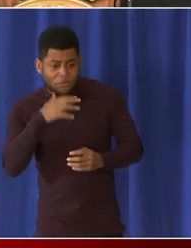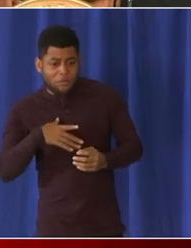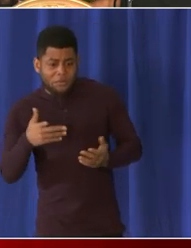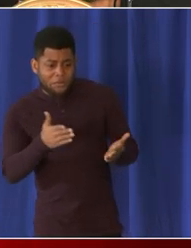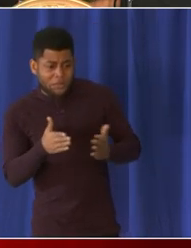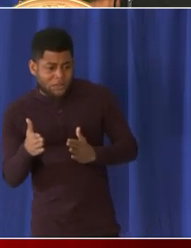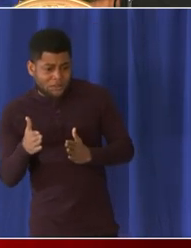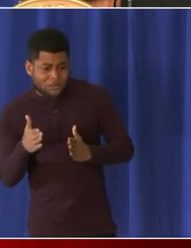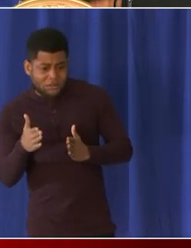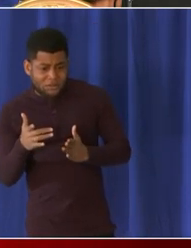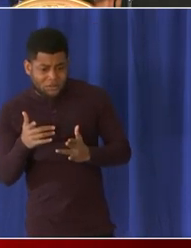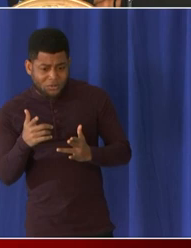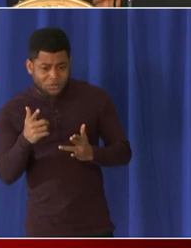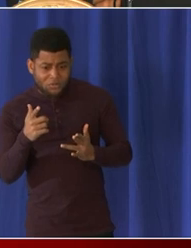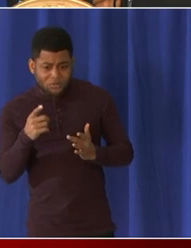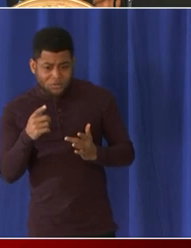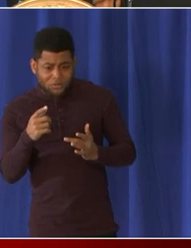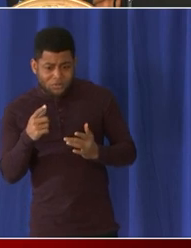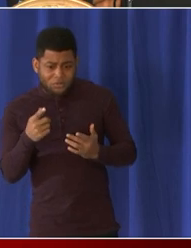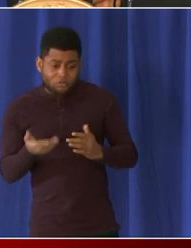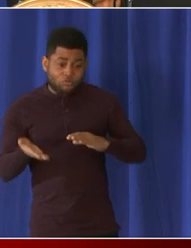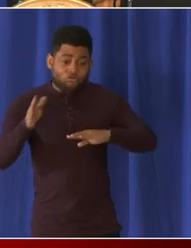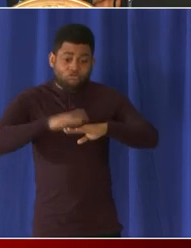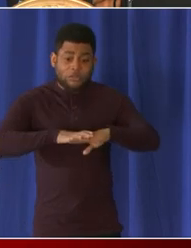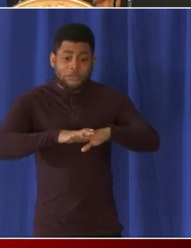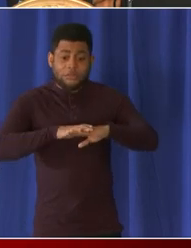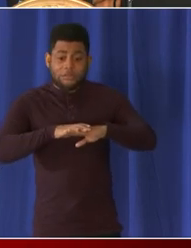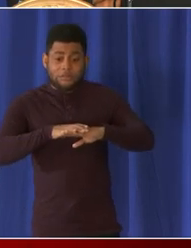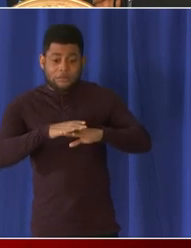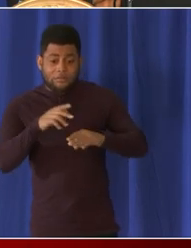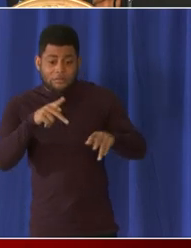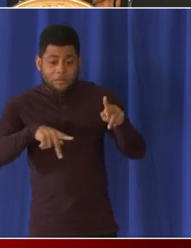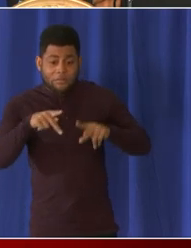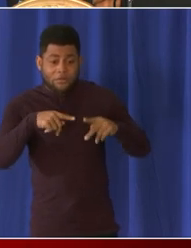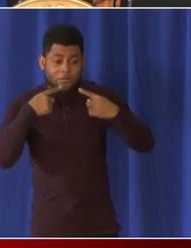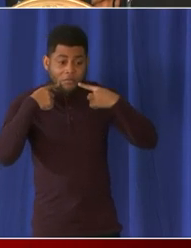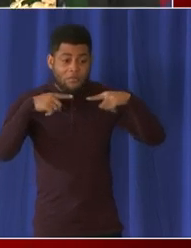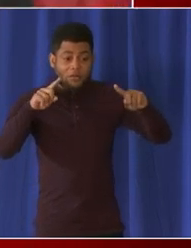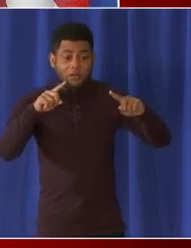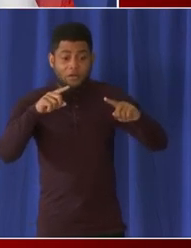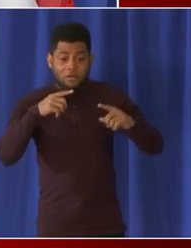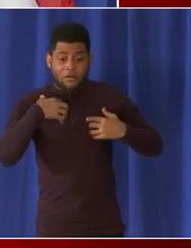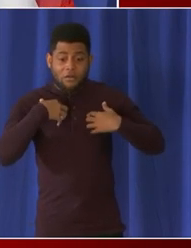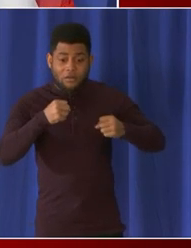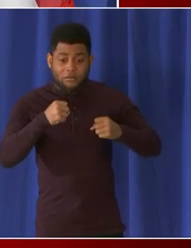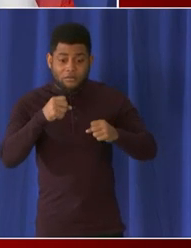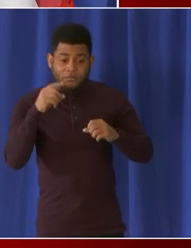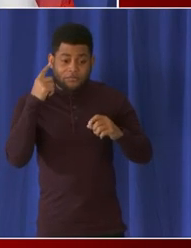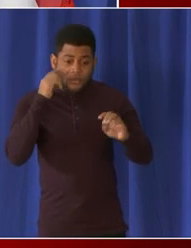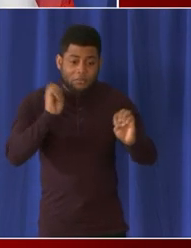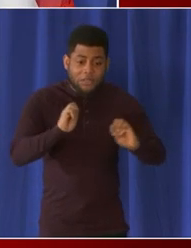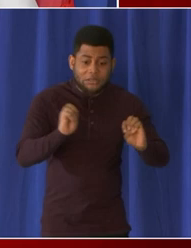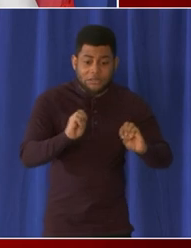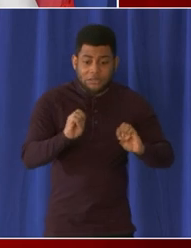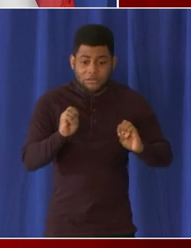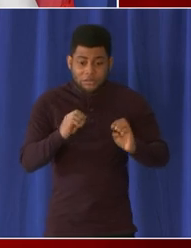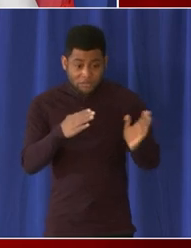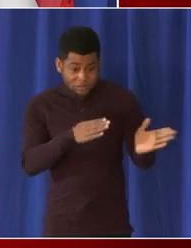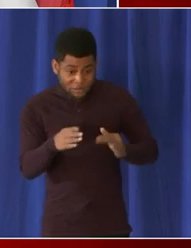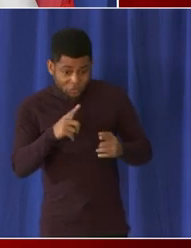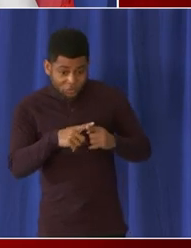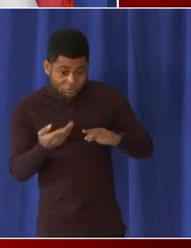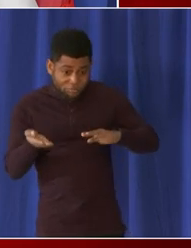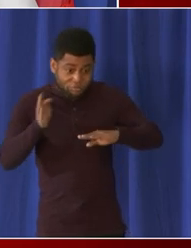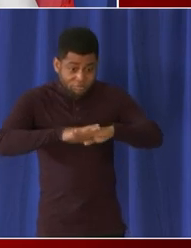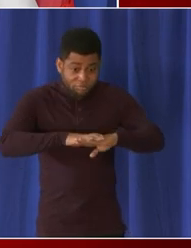hospitals have recommended uh we are certainly looking um to see what we think is necessary uh you've heard